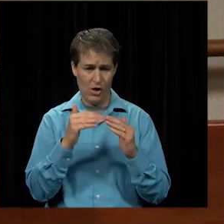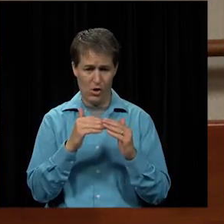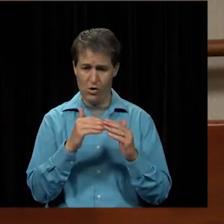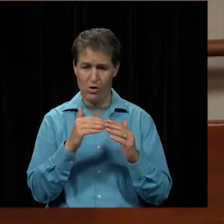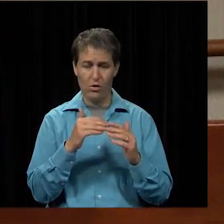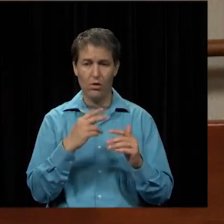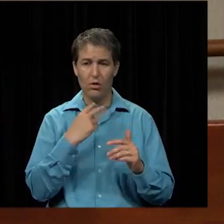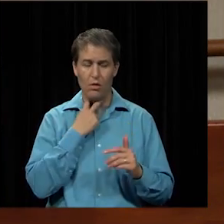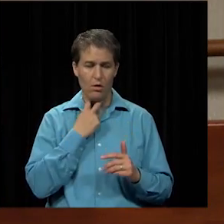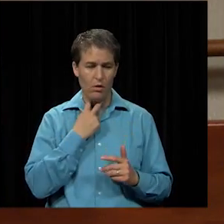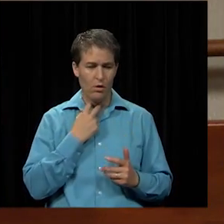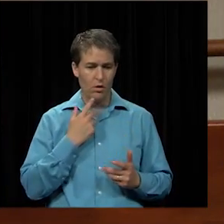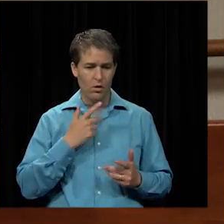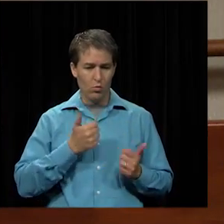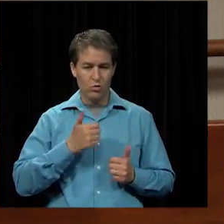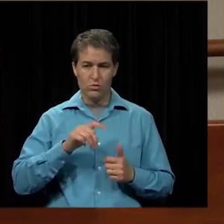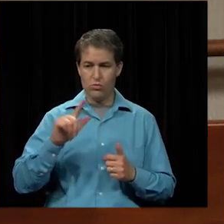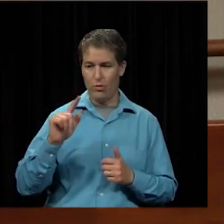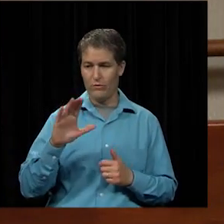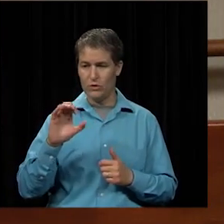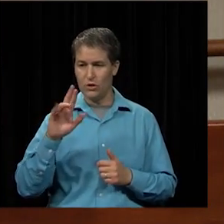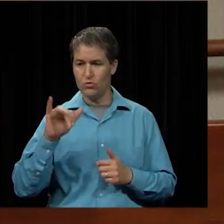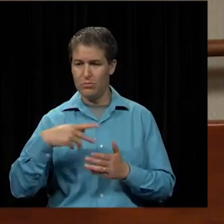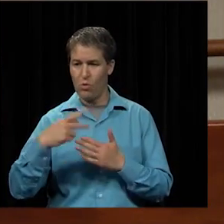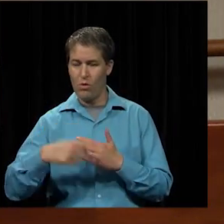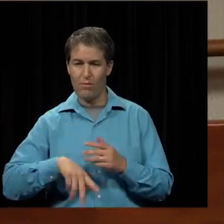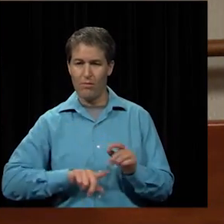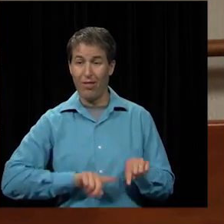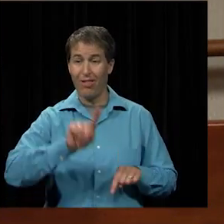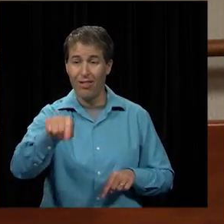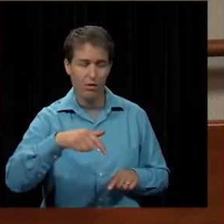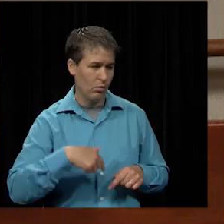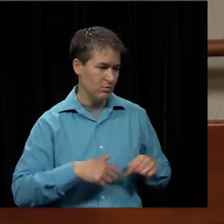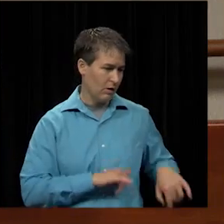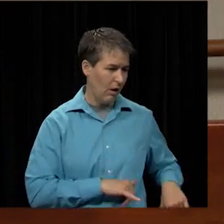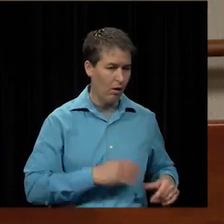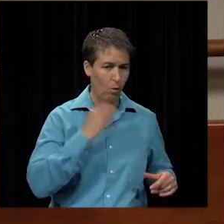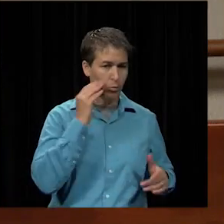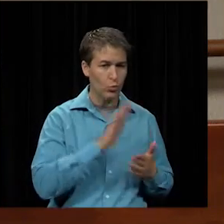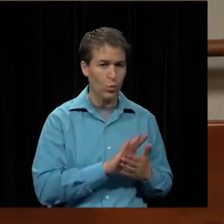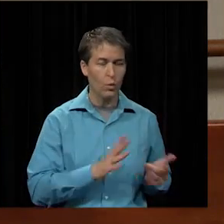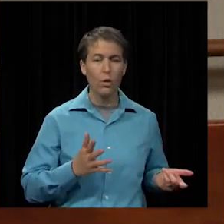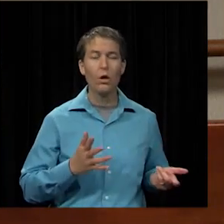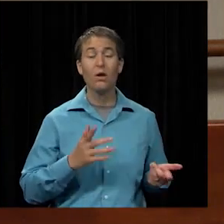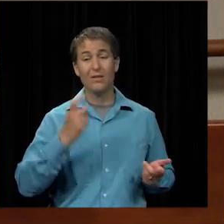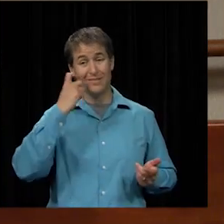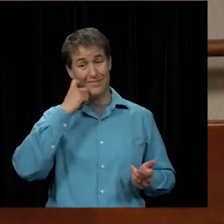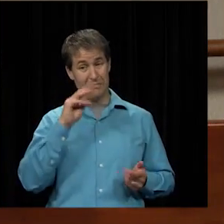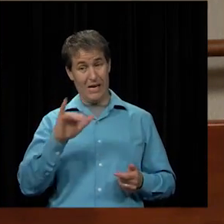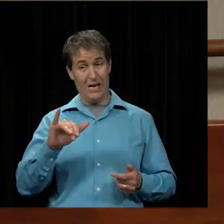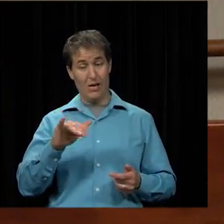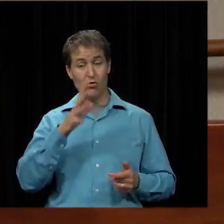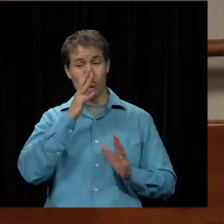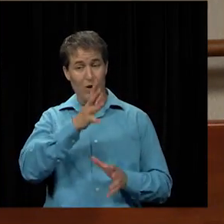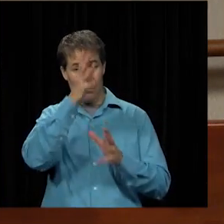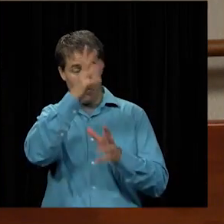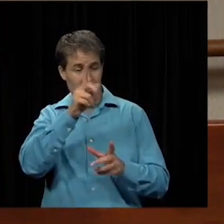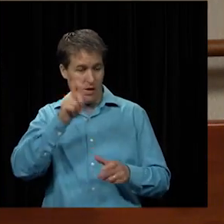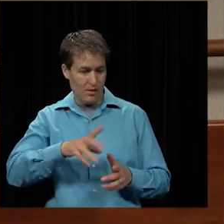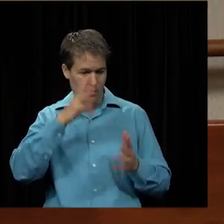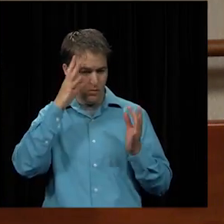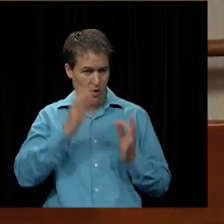back from choosing 21st century programs. This past May, grandparents had to make the choice